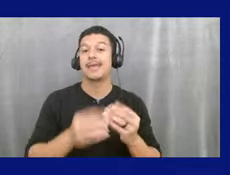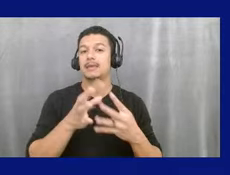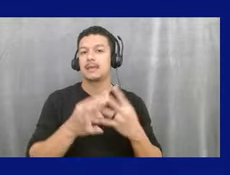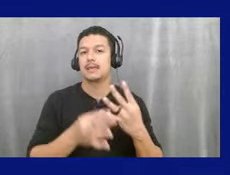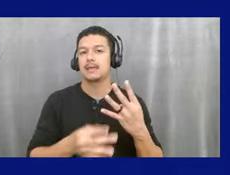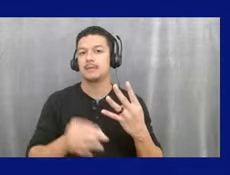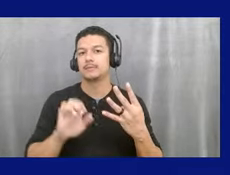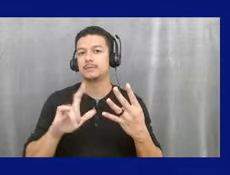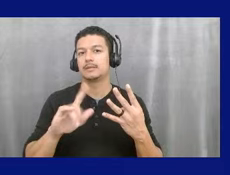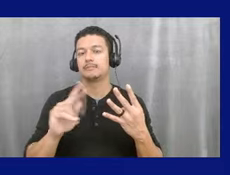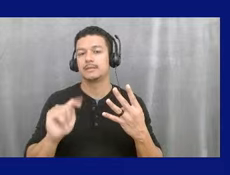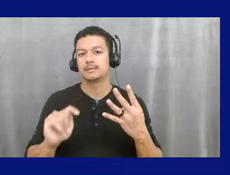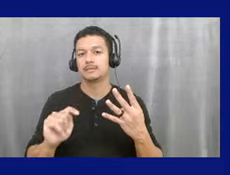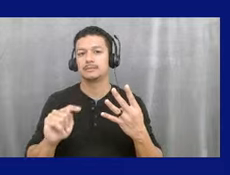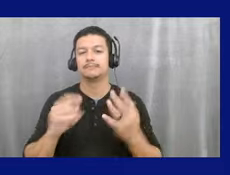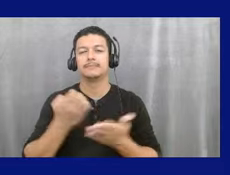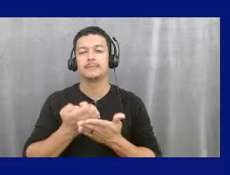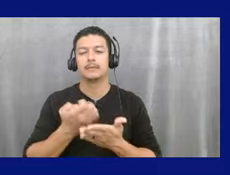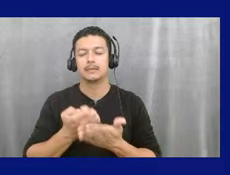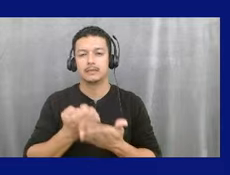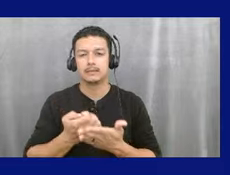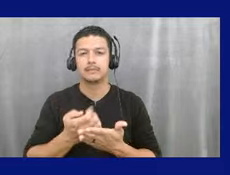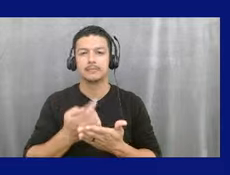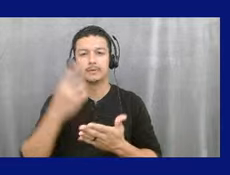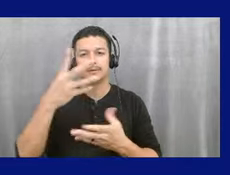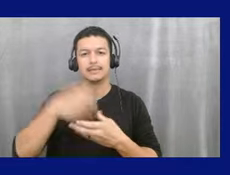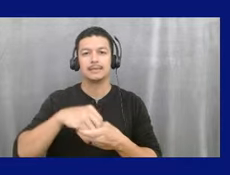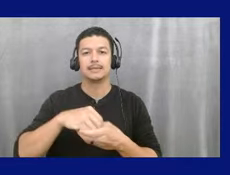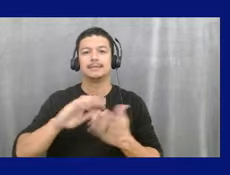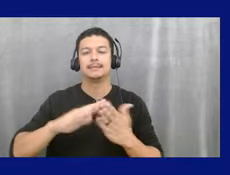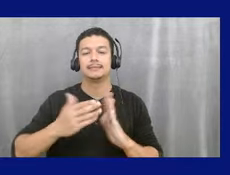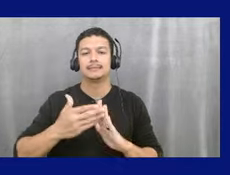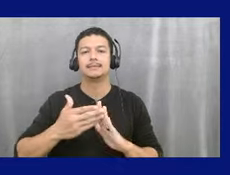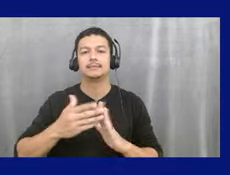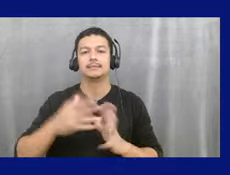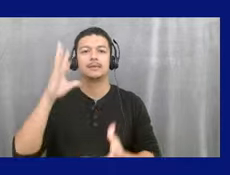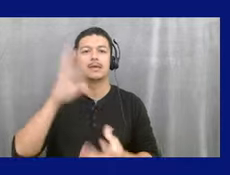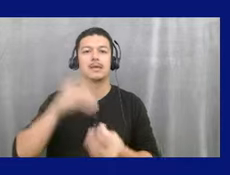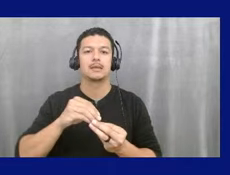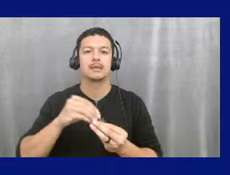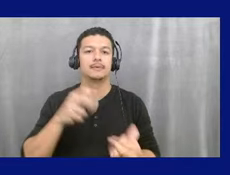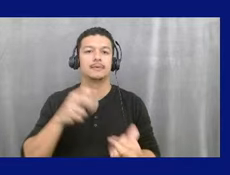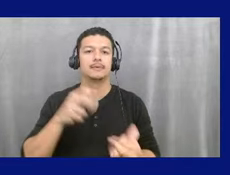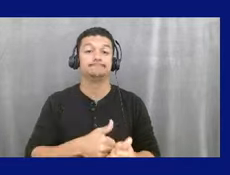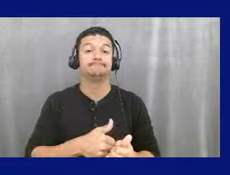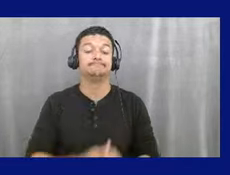development elements in the city's comprehensive plan. So we are here now.